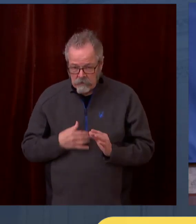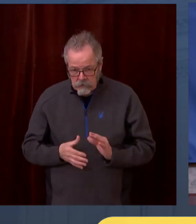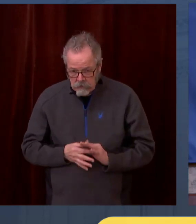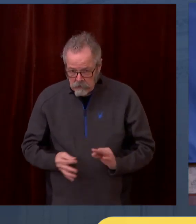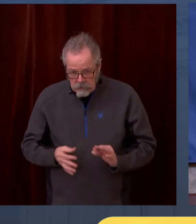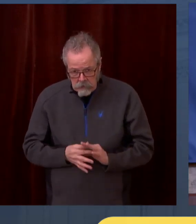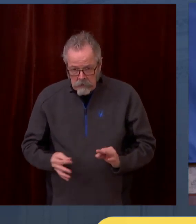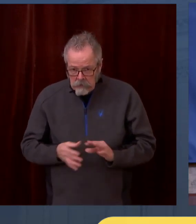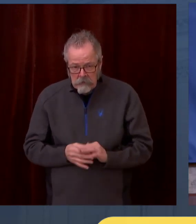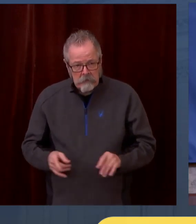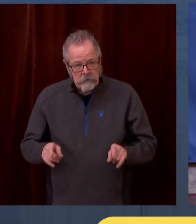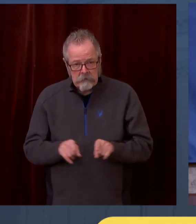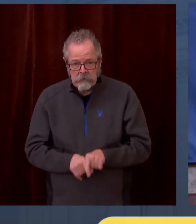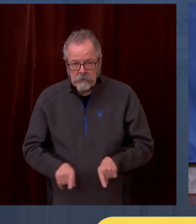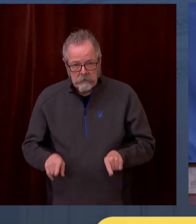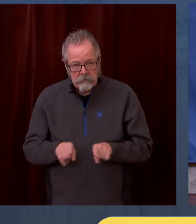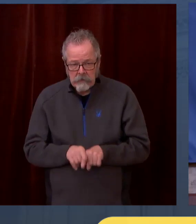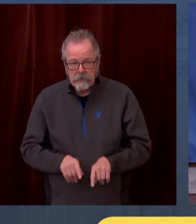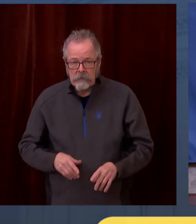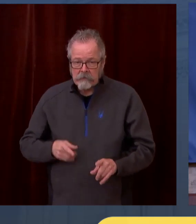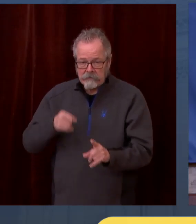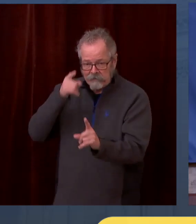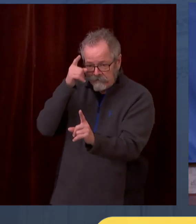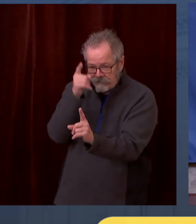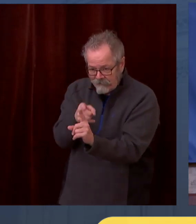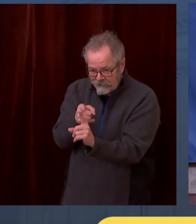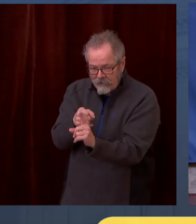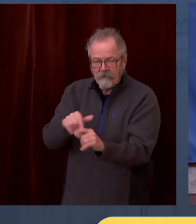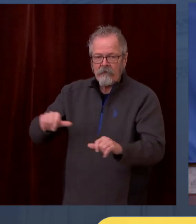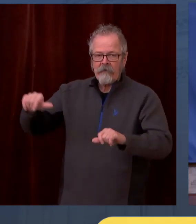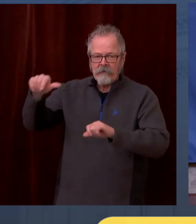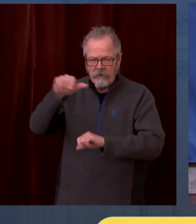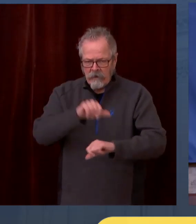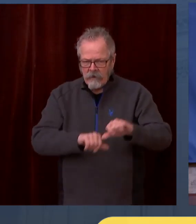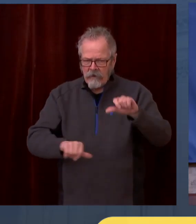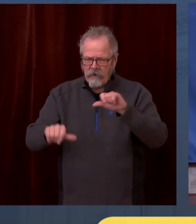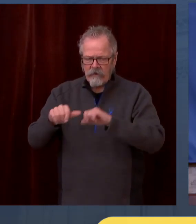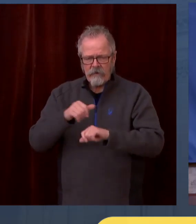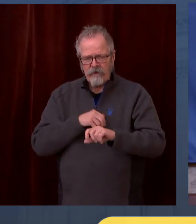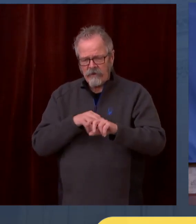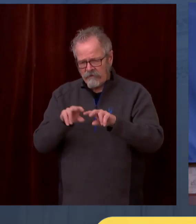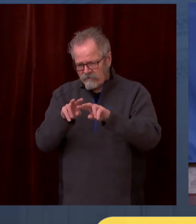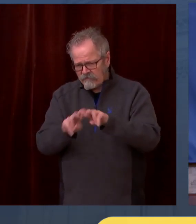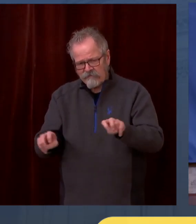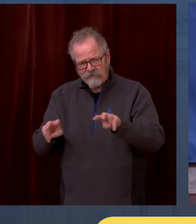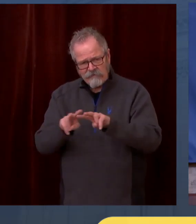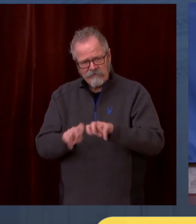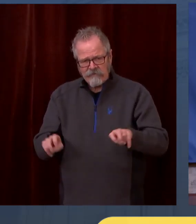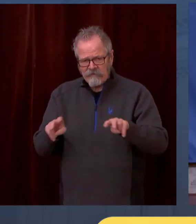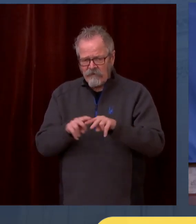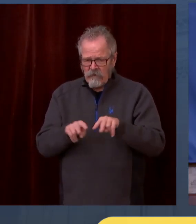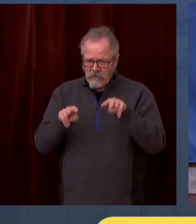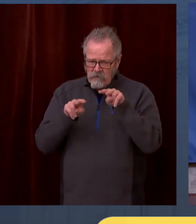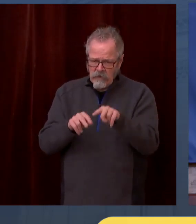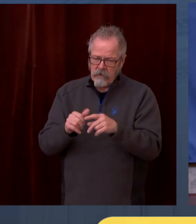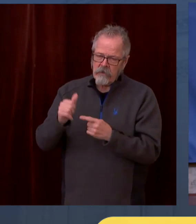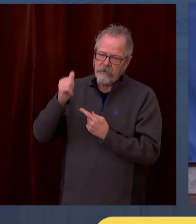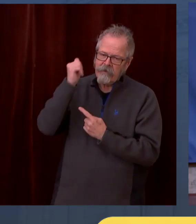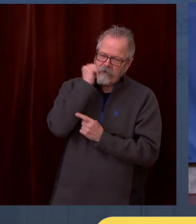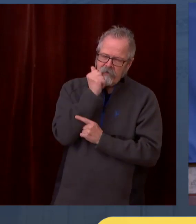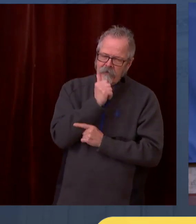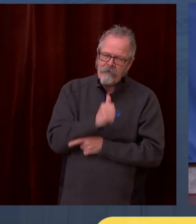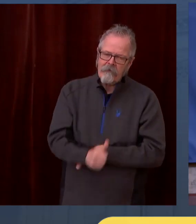involving COVID, looking intensely every single day at all of the scientific information to